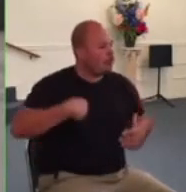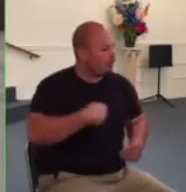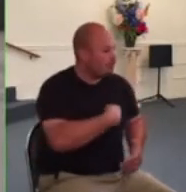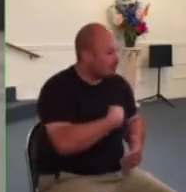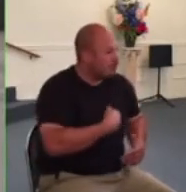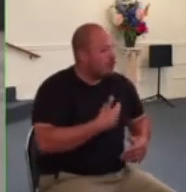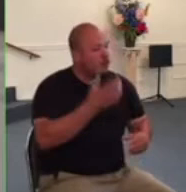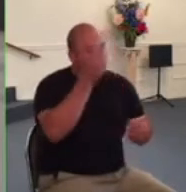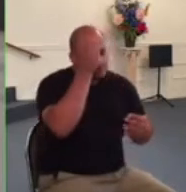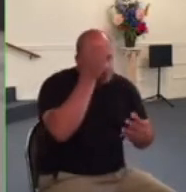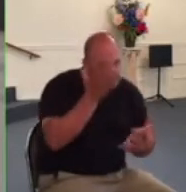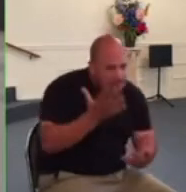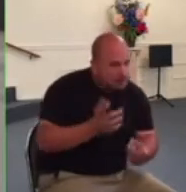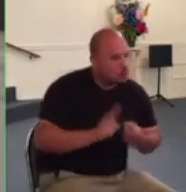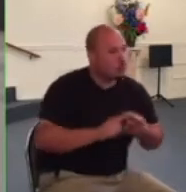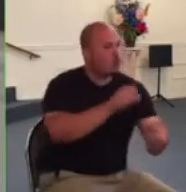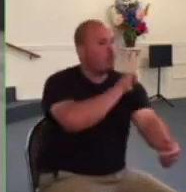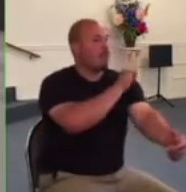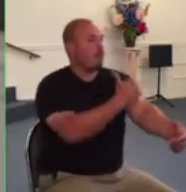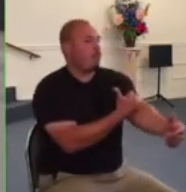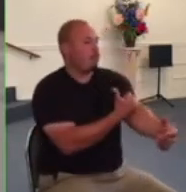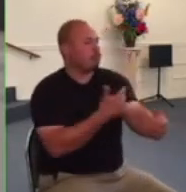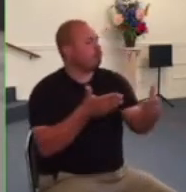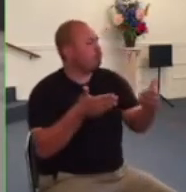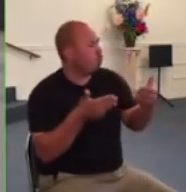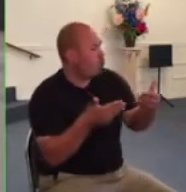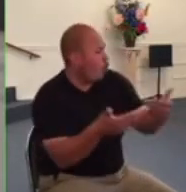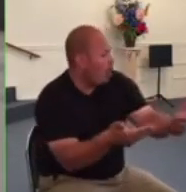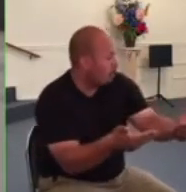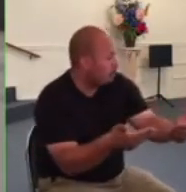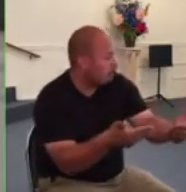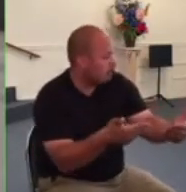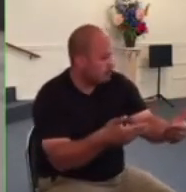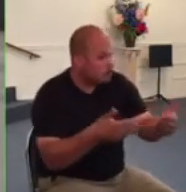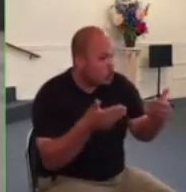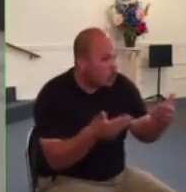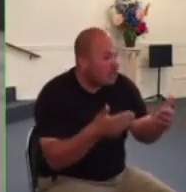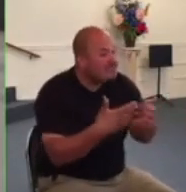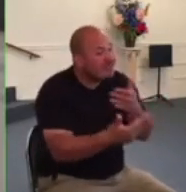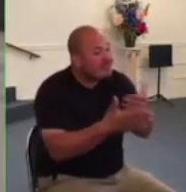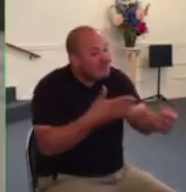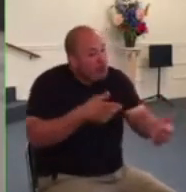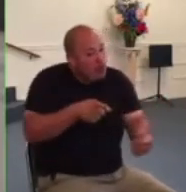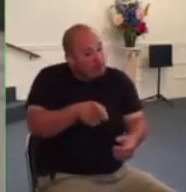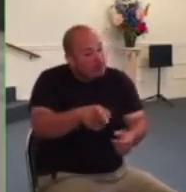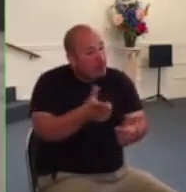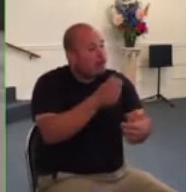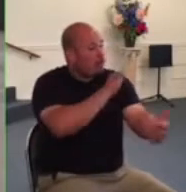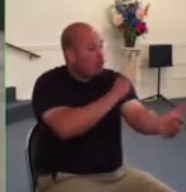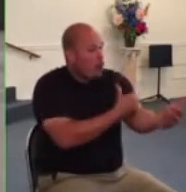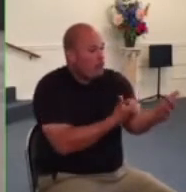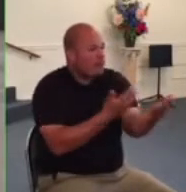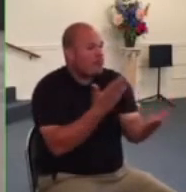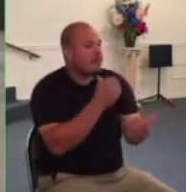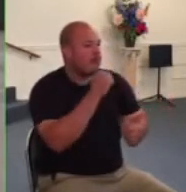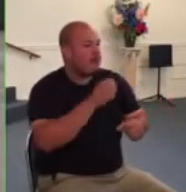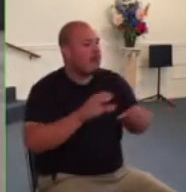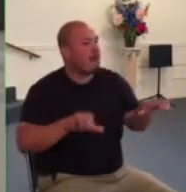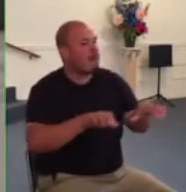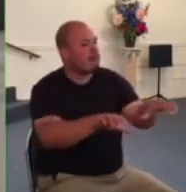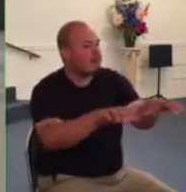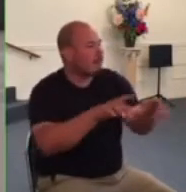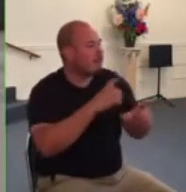christians should go ahead and submit to those authorities even though the authorities may be acting inappropriately or unjustly